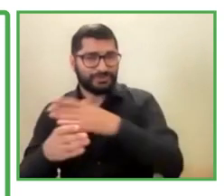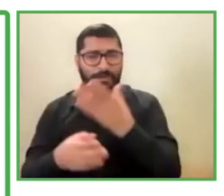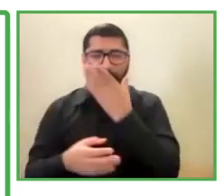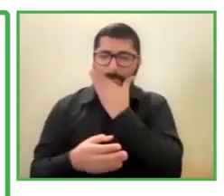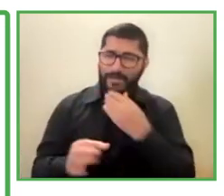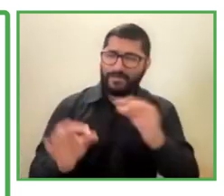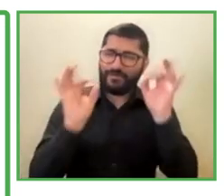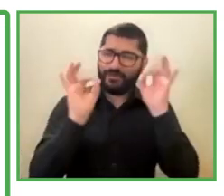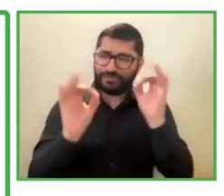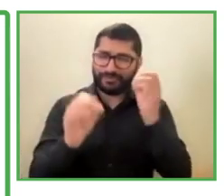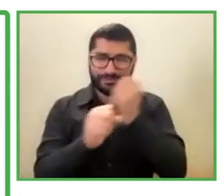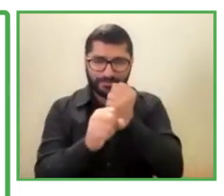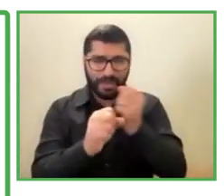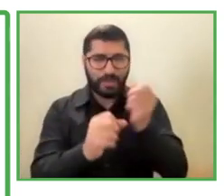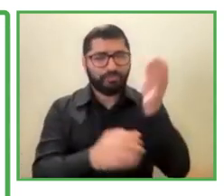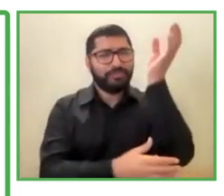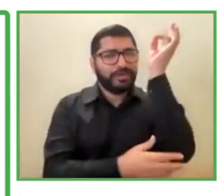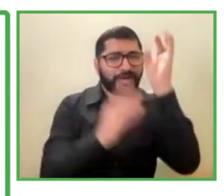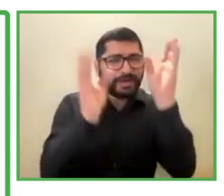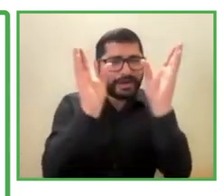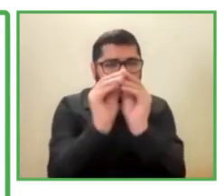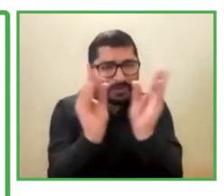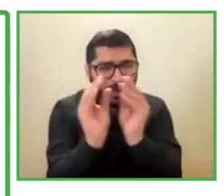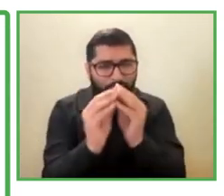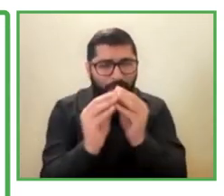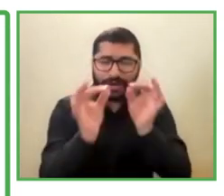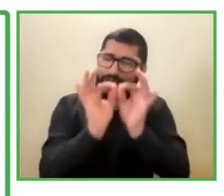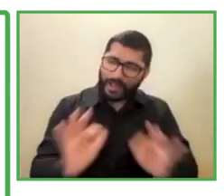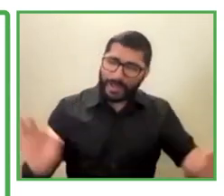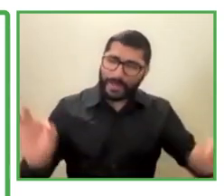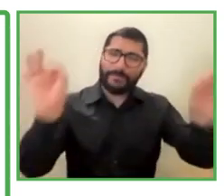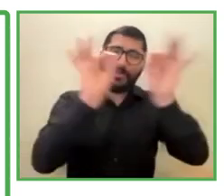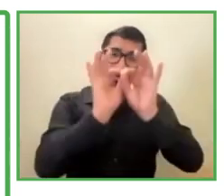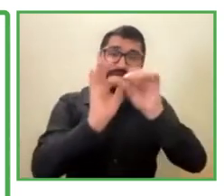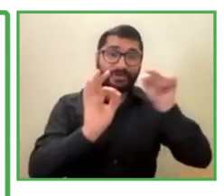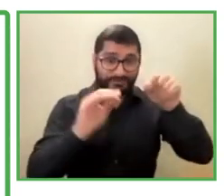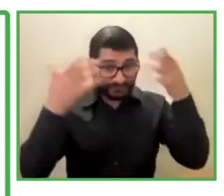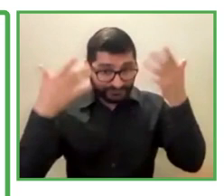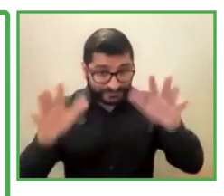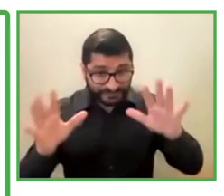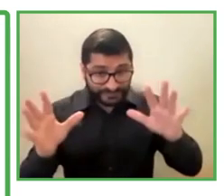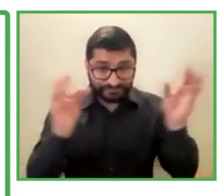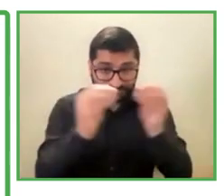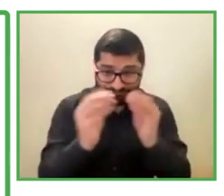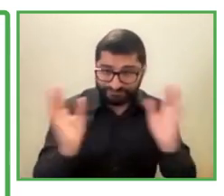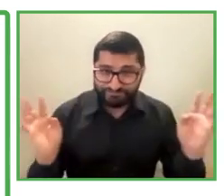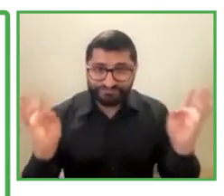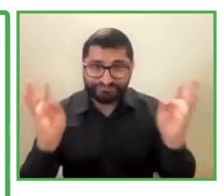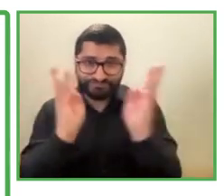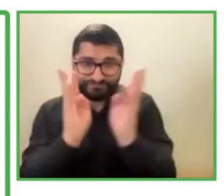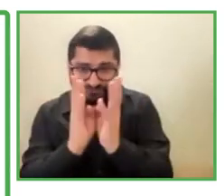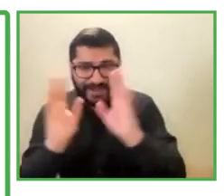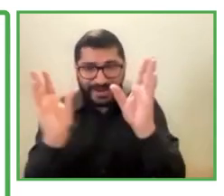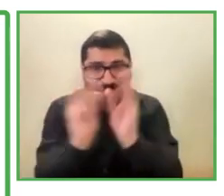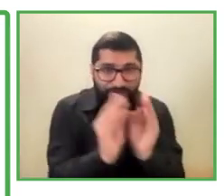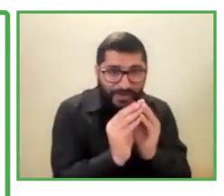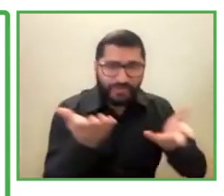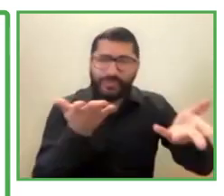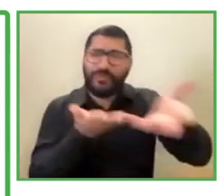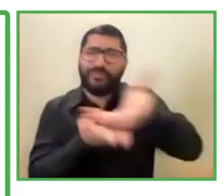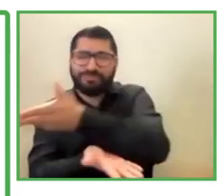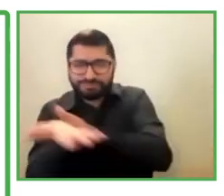social bridge meeting where people voice their concerns, we take it back to the leadership, we work with the organization's